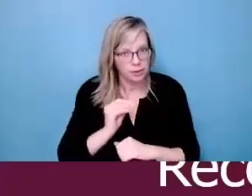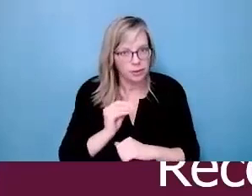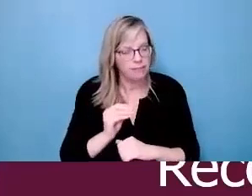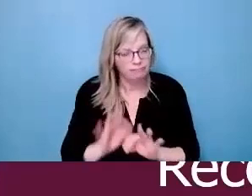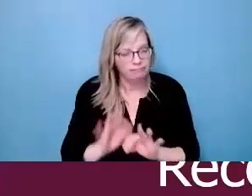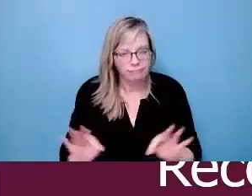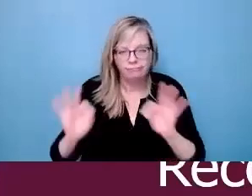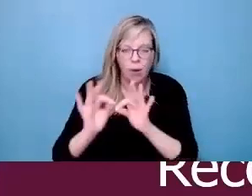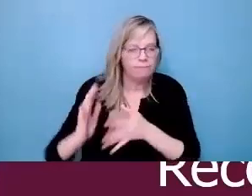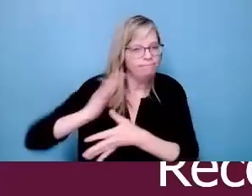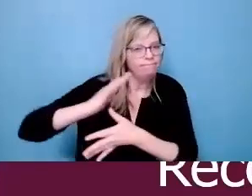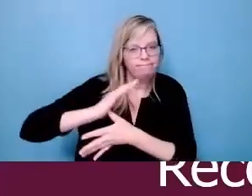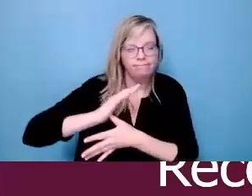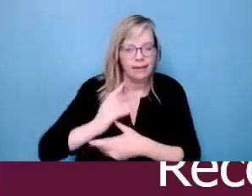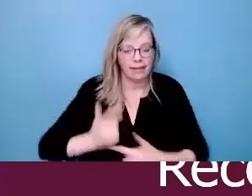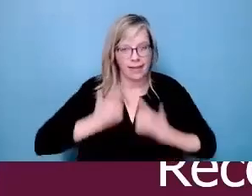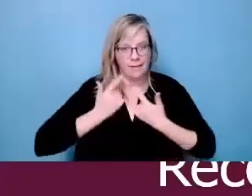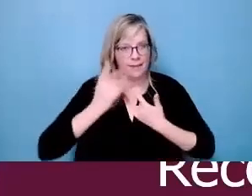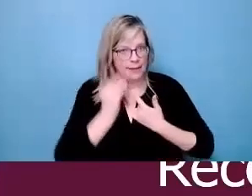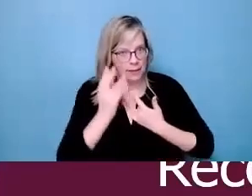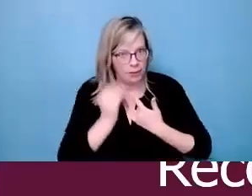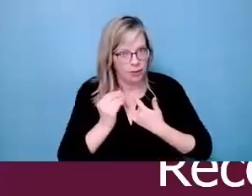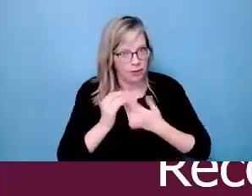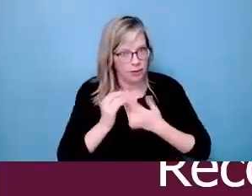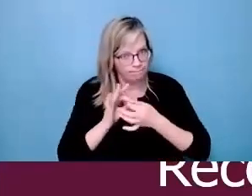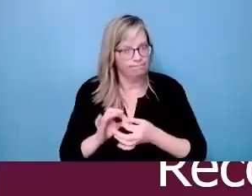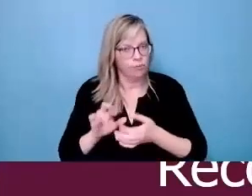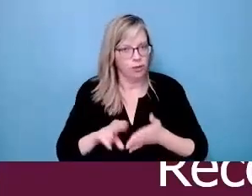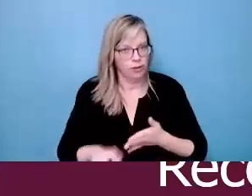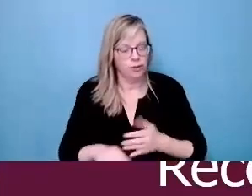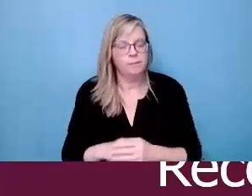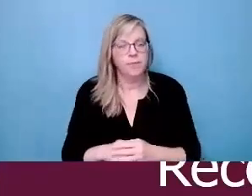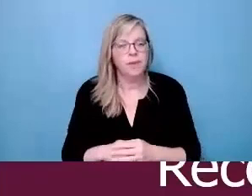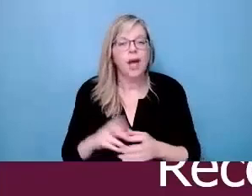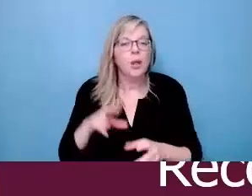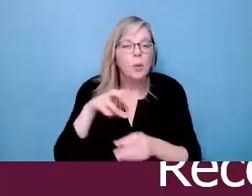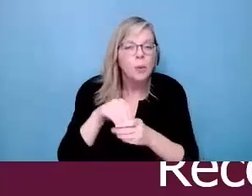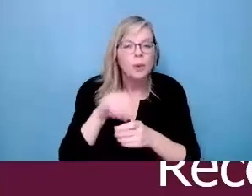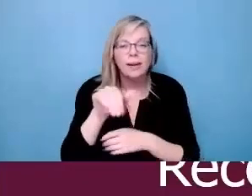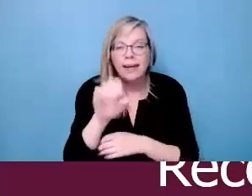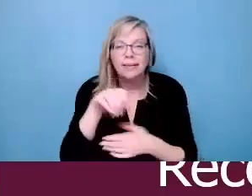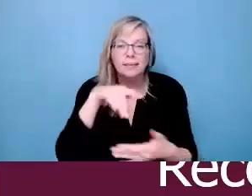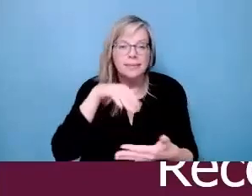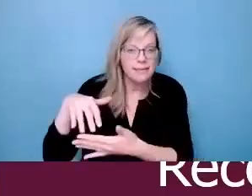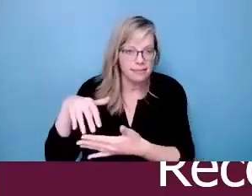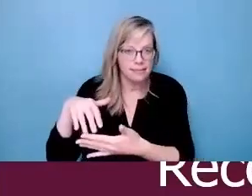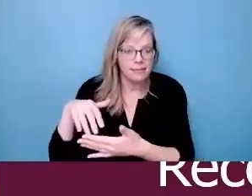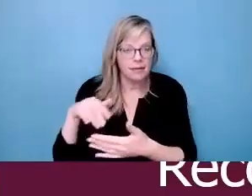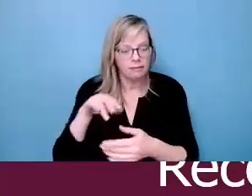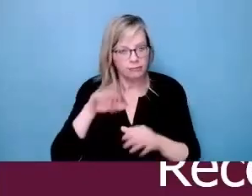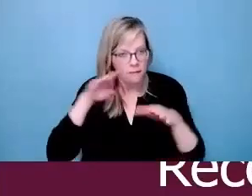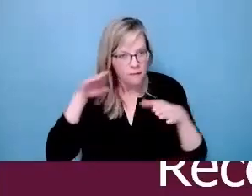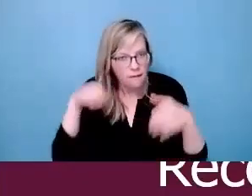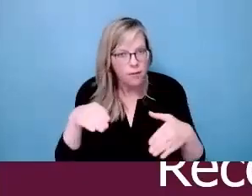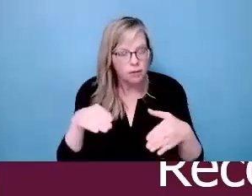And just to really push that idea of lived experience being central and inclusive case studies that sort of ties into that